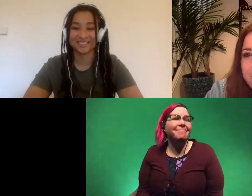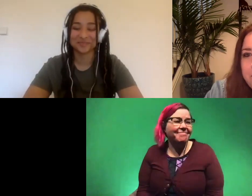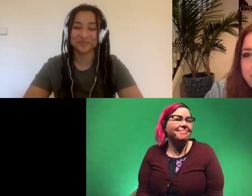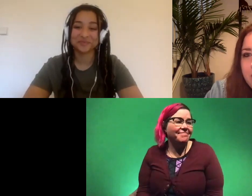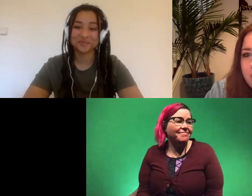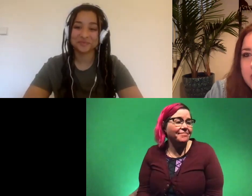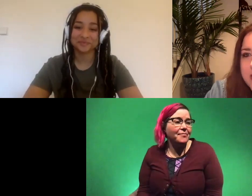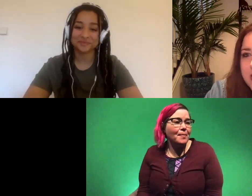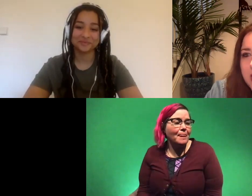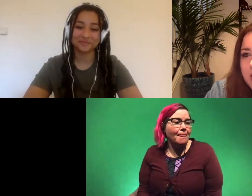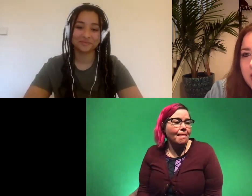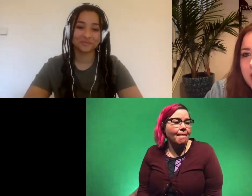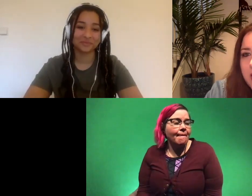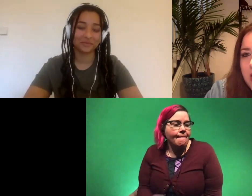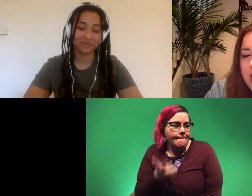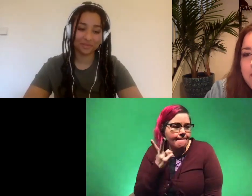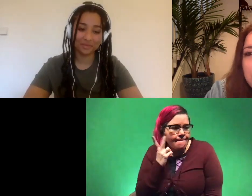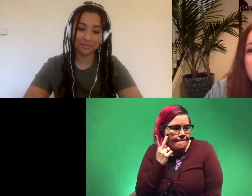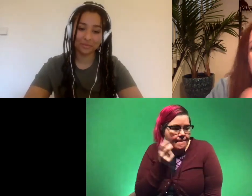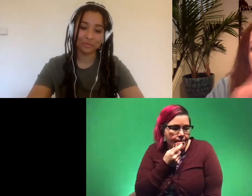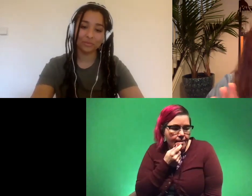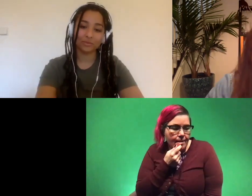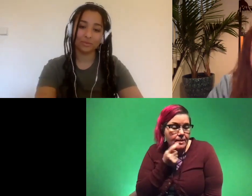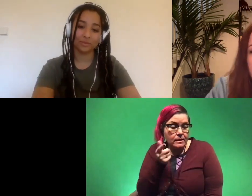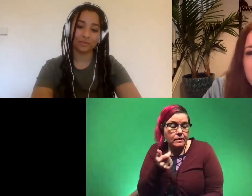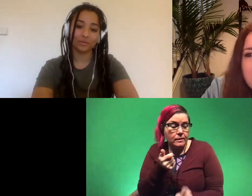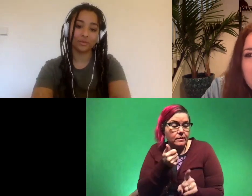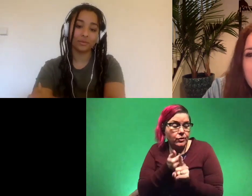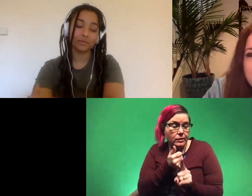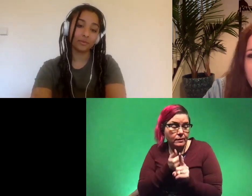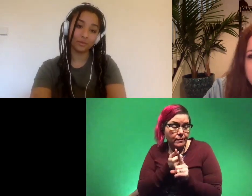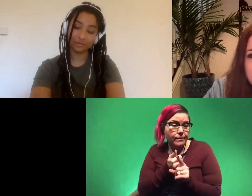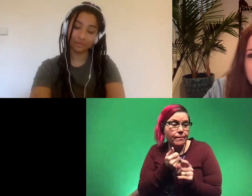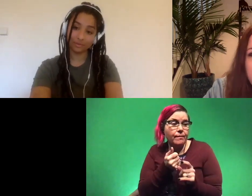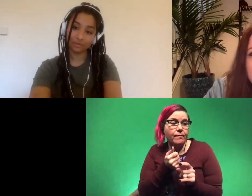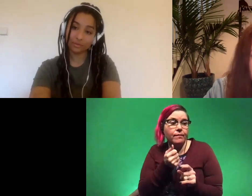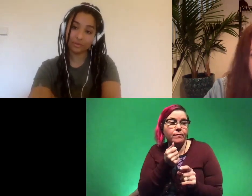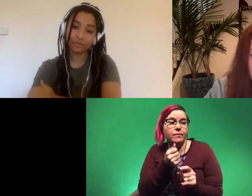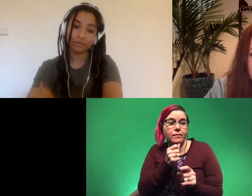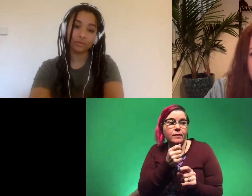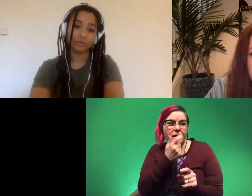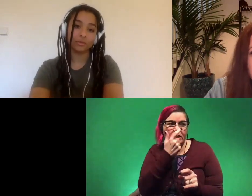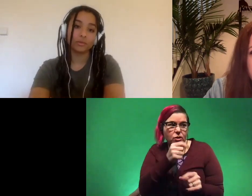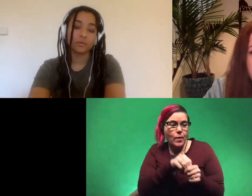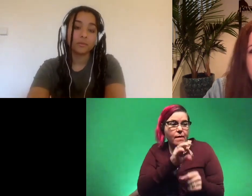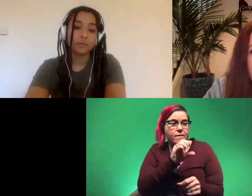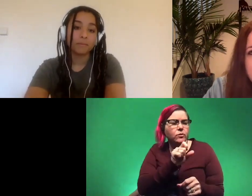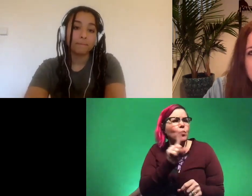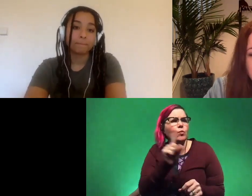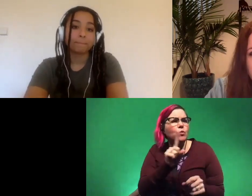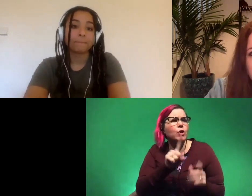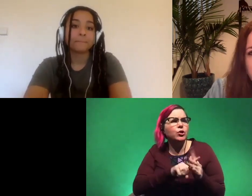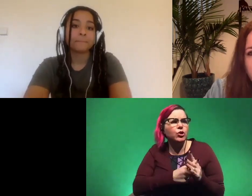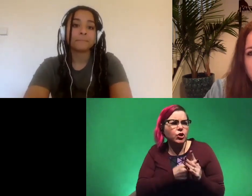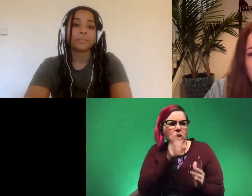um let's see if you were interested in uh fossils where do you think would be a good place to start to try to find